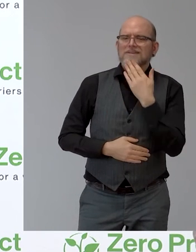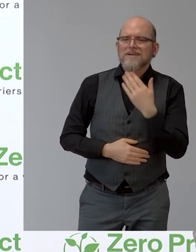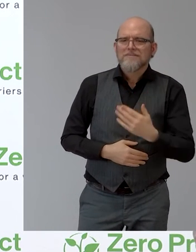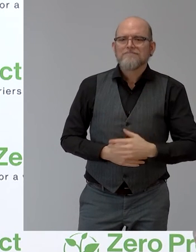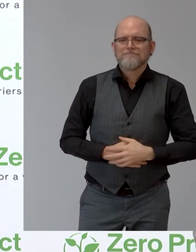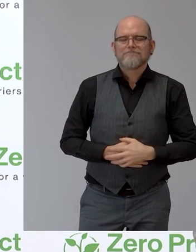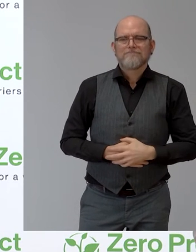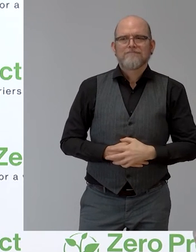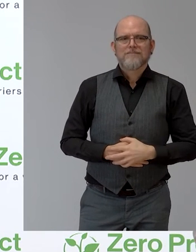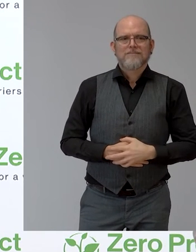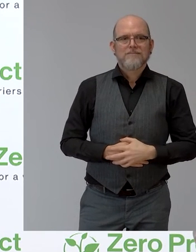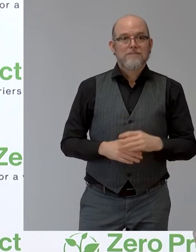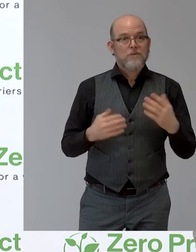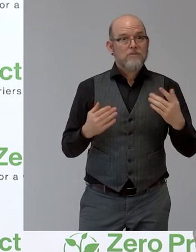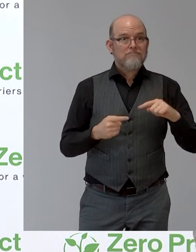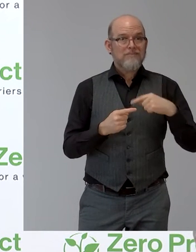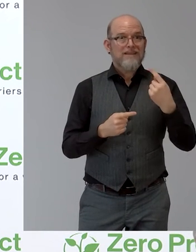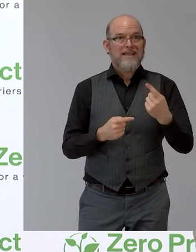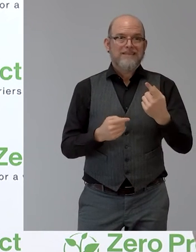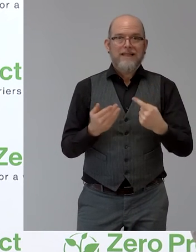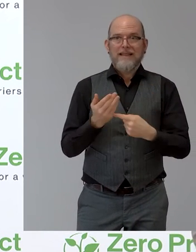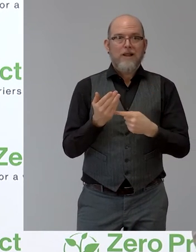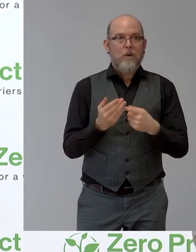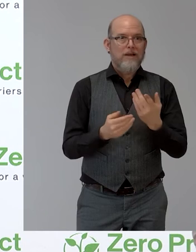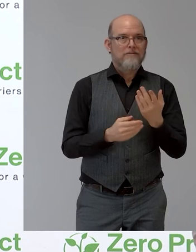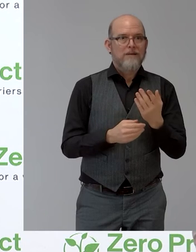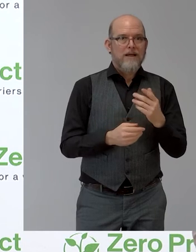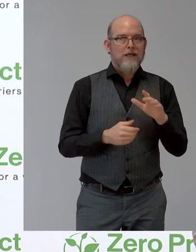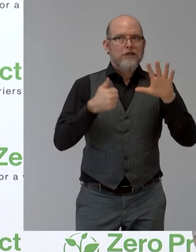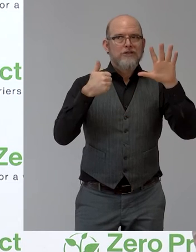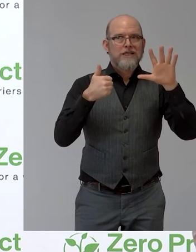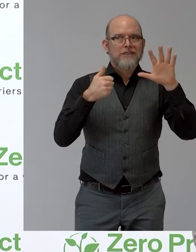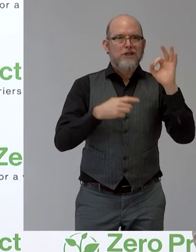at the next technology. It's called Six Degrees and it is from Israel. Go ahead, please.